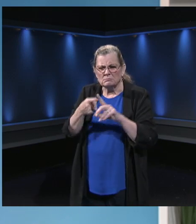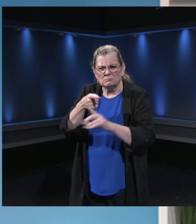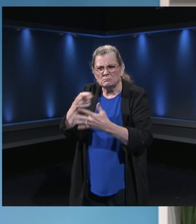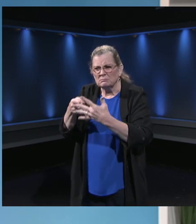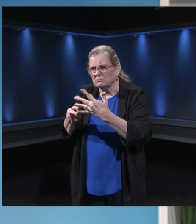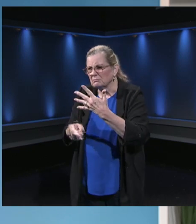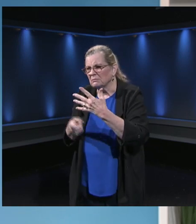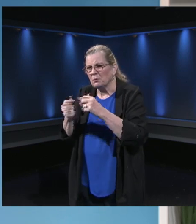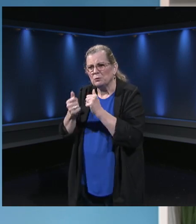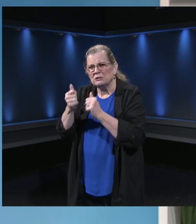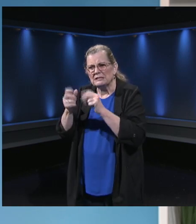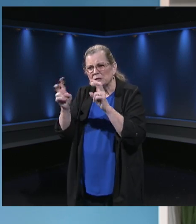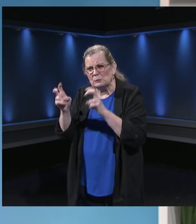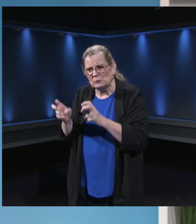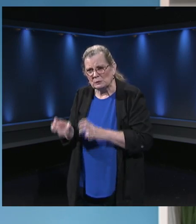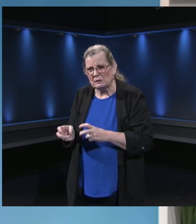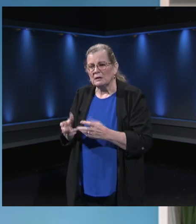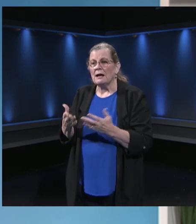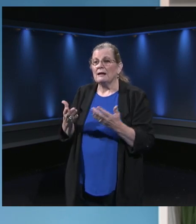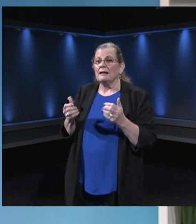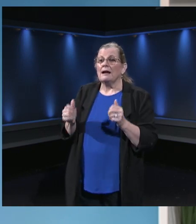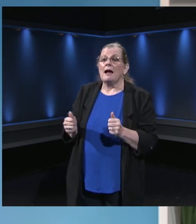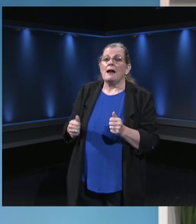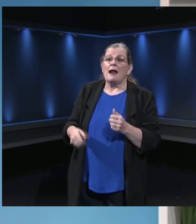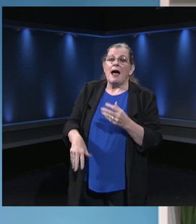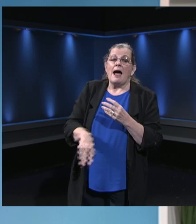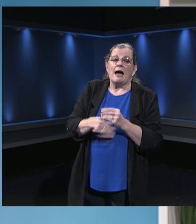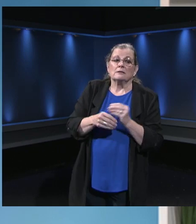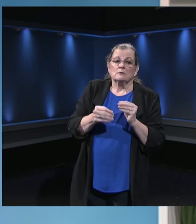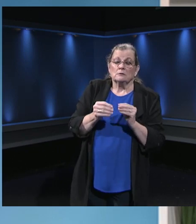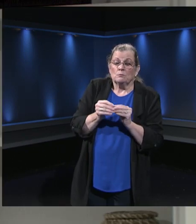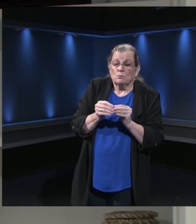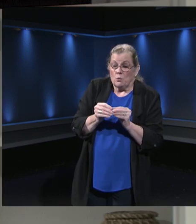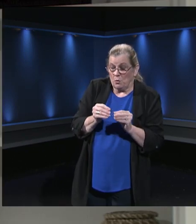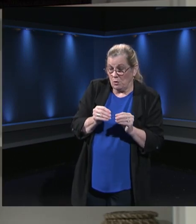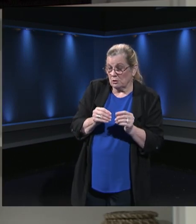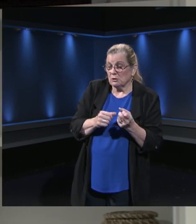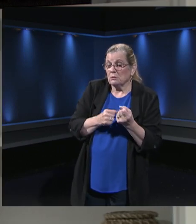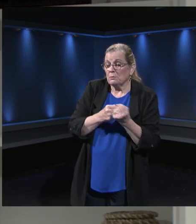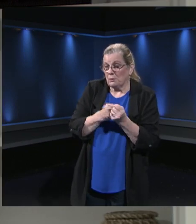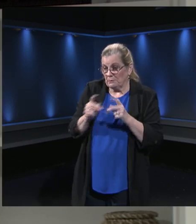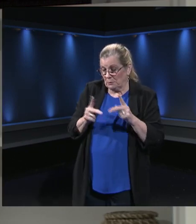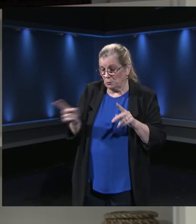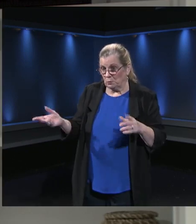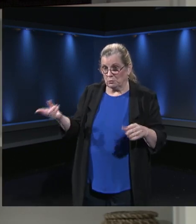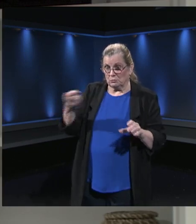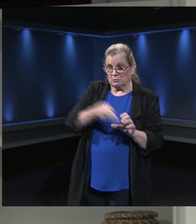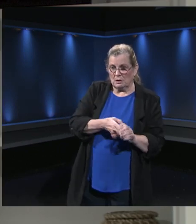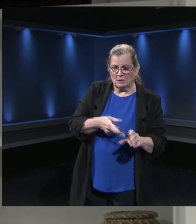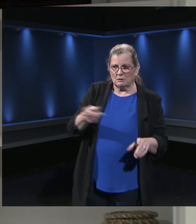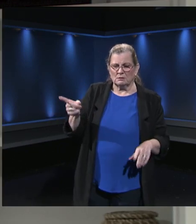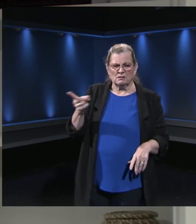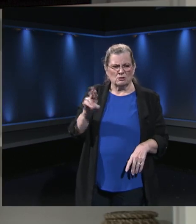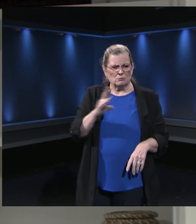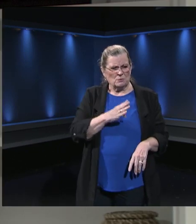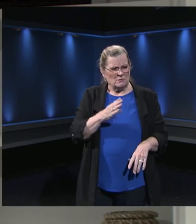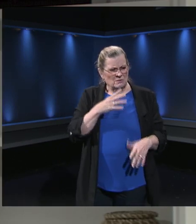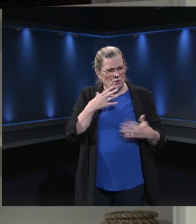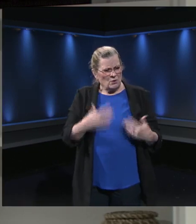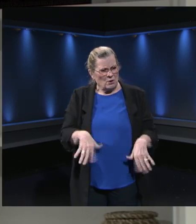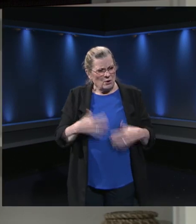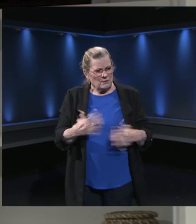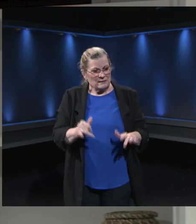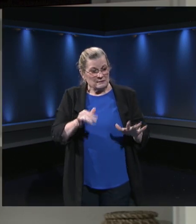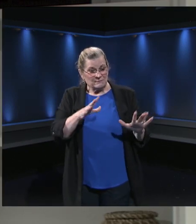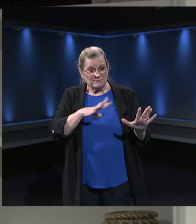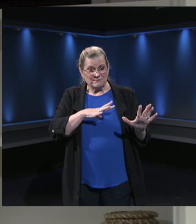services that that desk is able to offer as we go forward. Outstanding. Outstanding. Tracy, what is the best advice that you would give to parents who